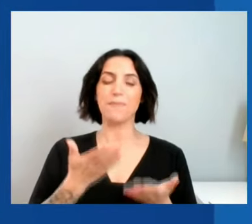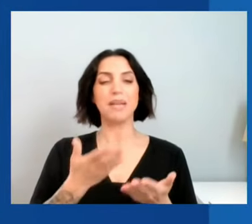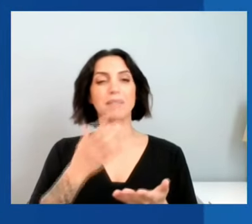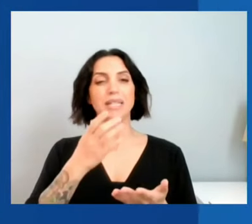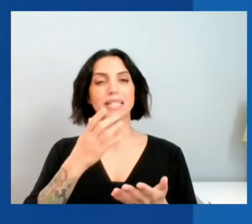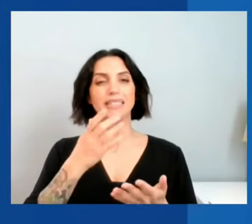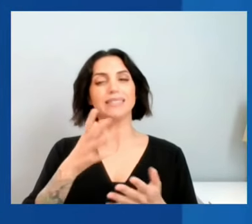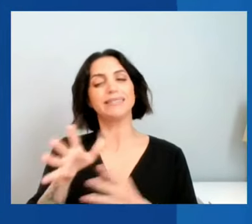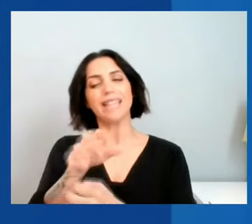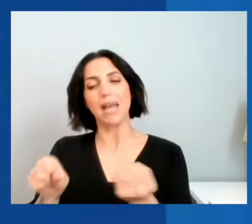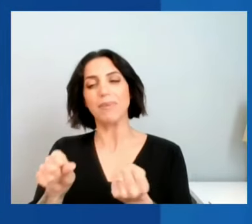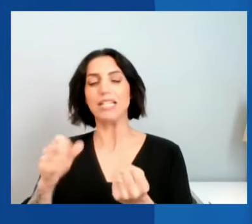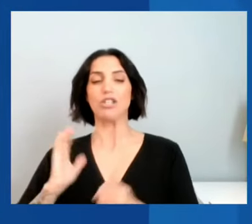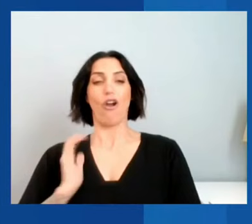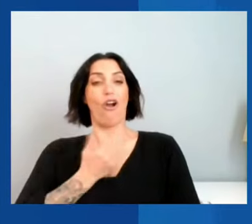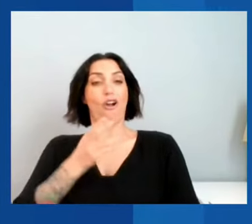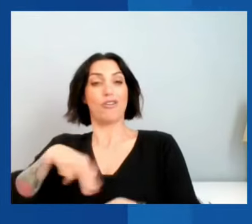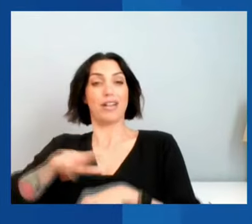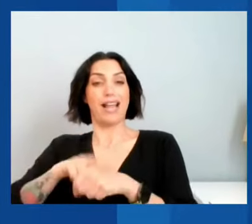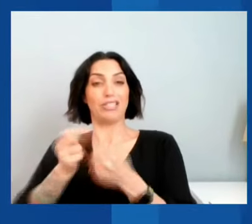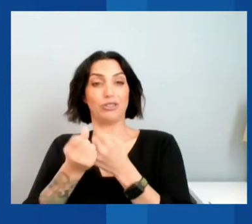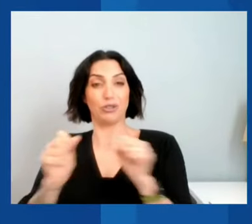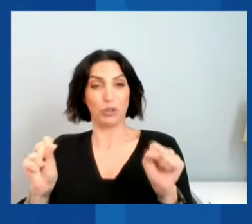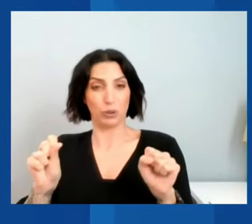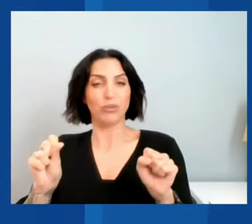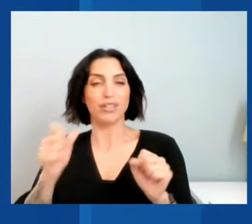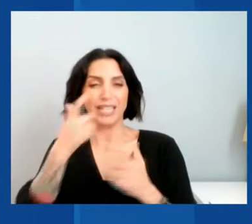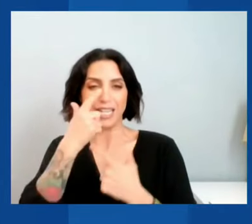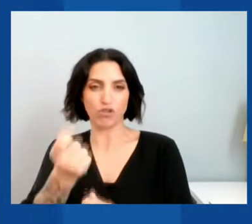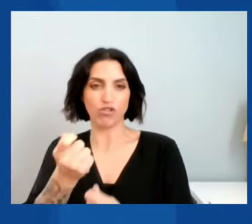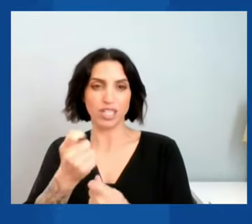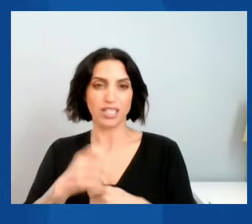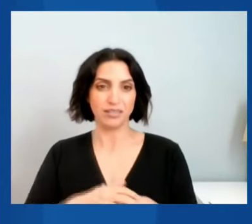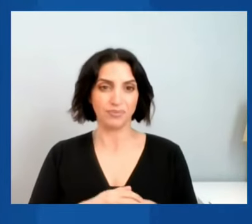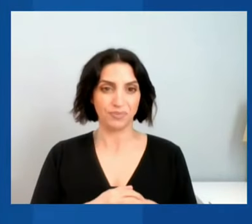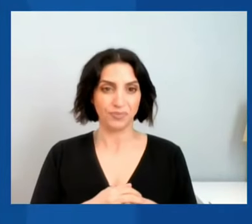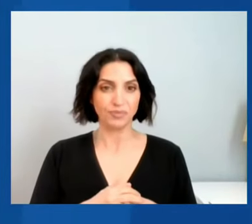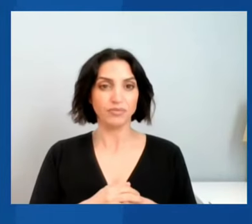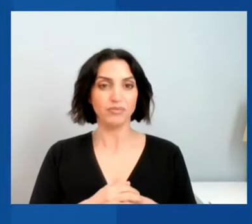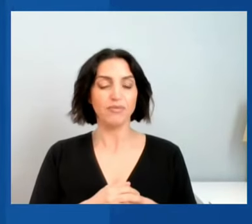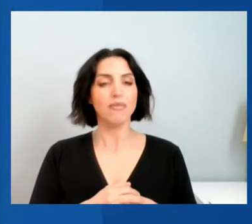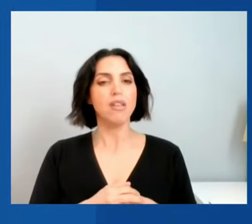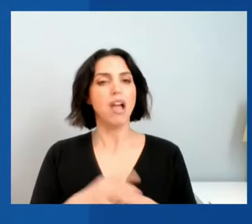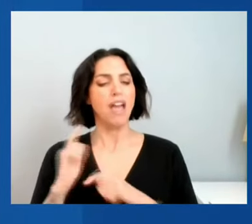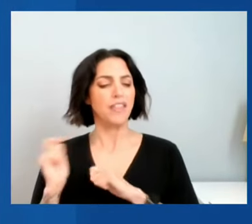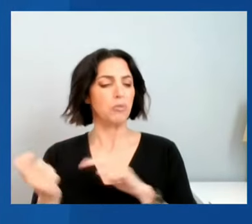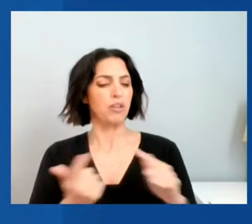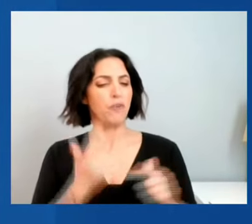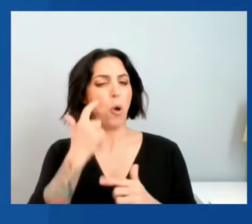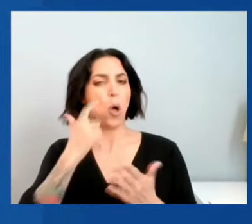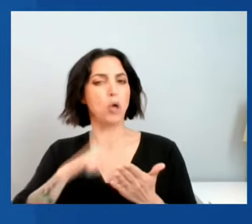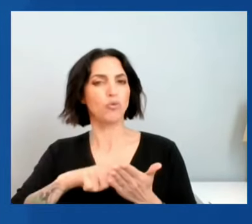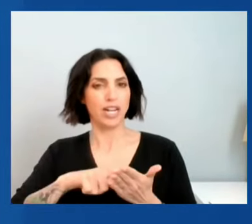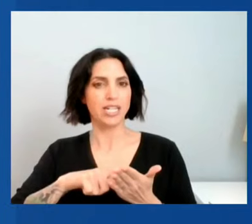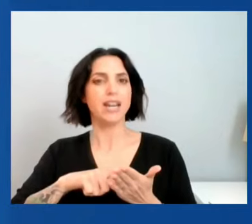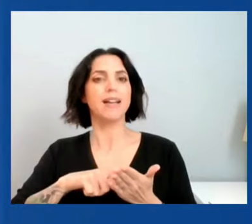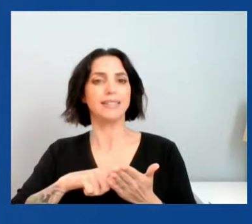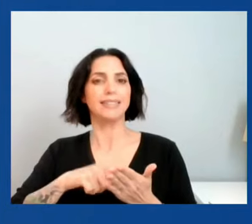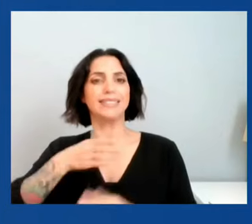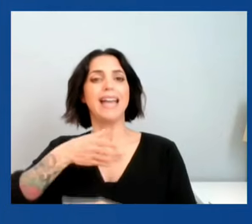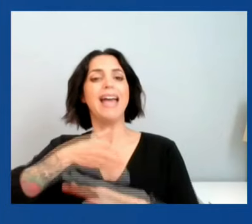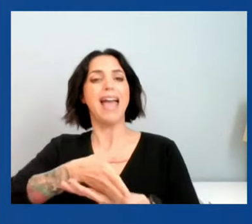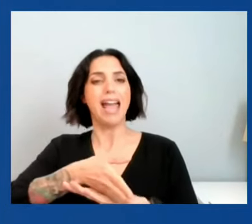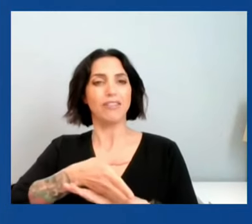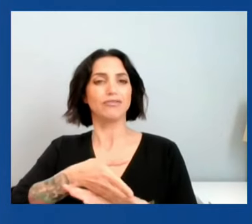security interests. And I think we've all recognized in the aftermath of the pandemic